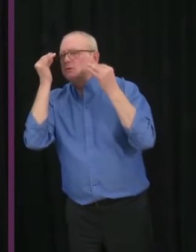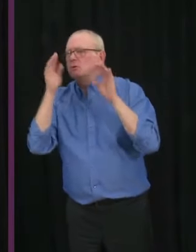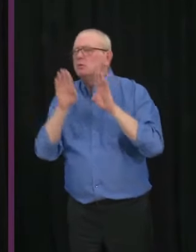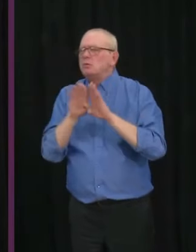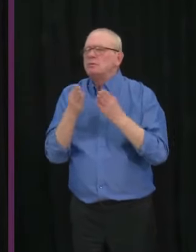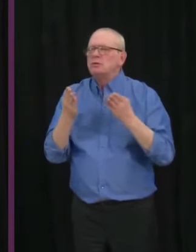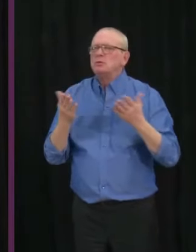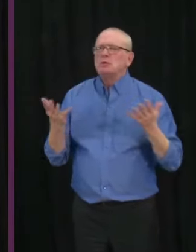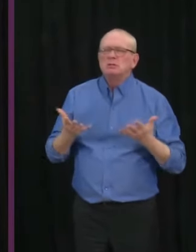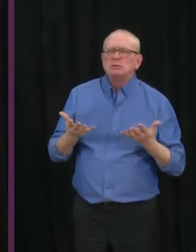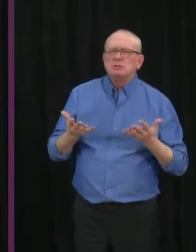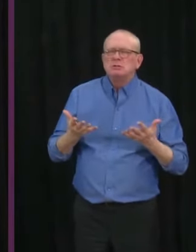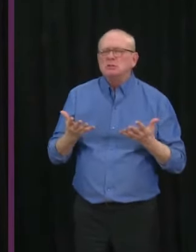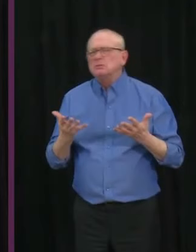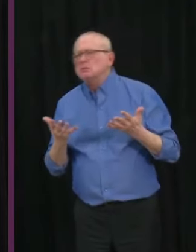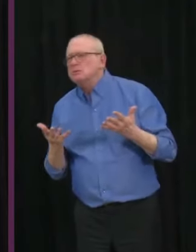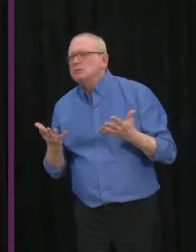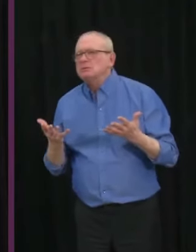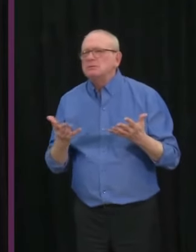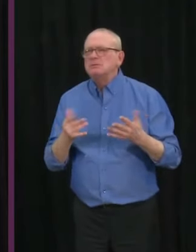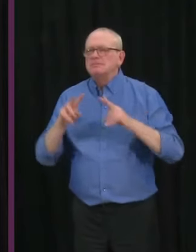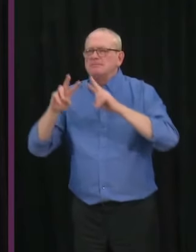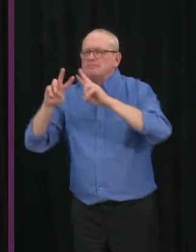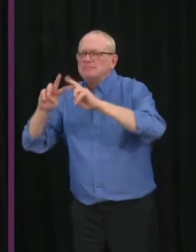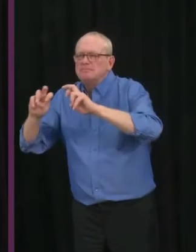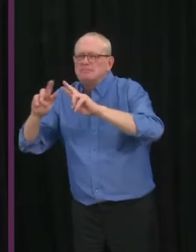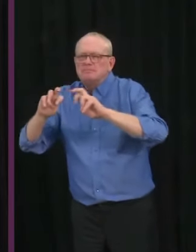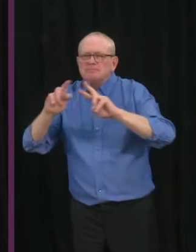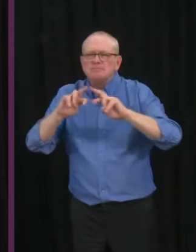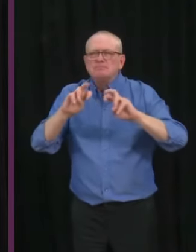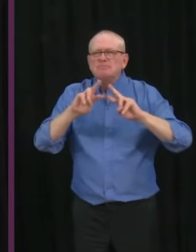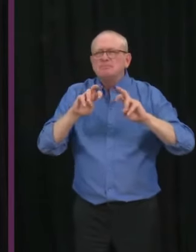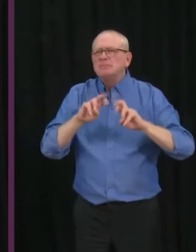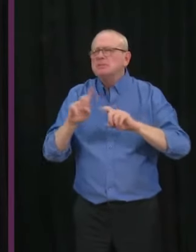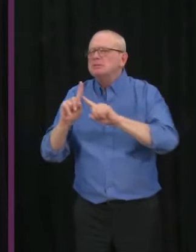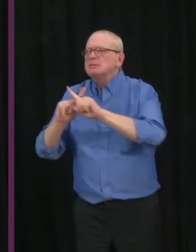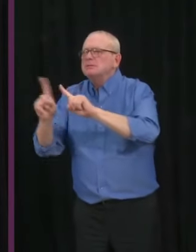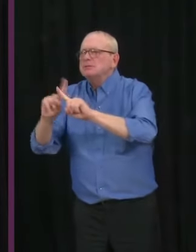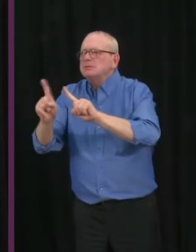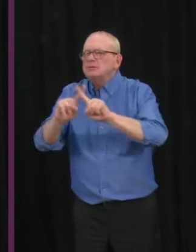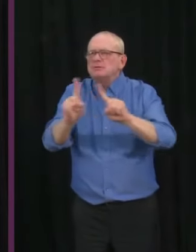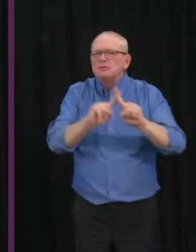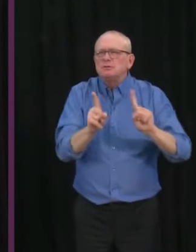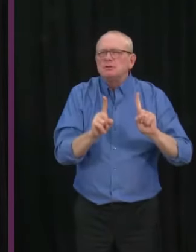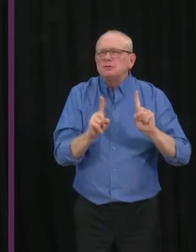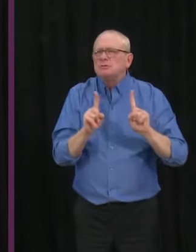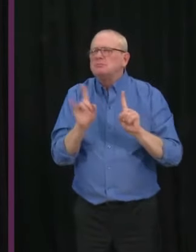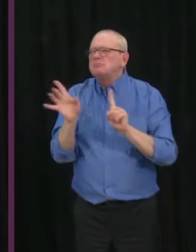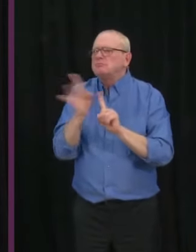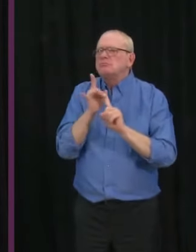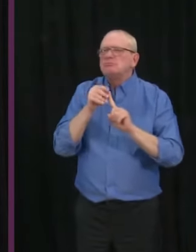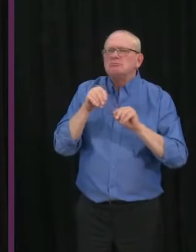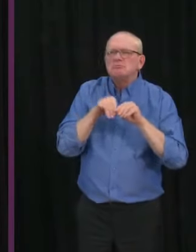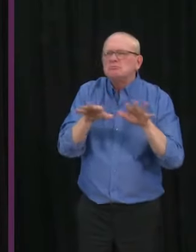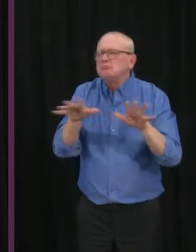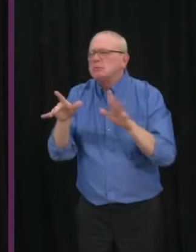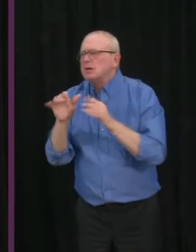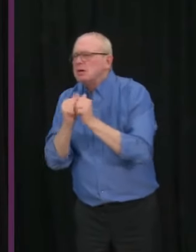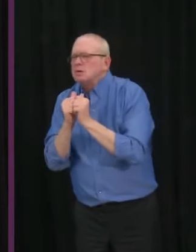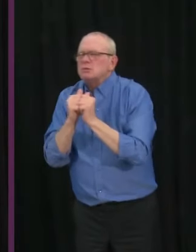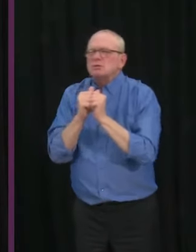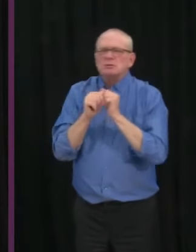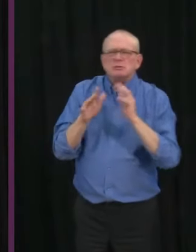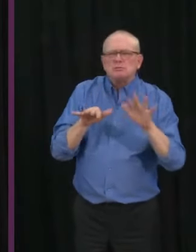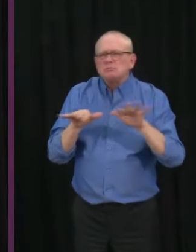evidence of transmission in the different settings that are currently closed or have significant restrictions in